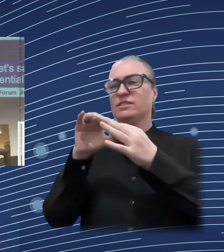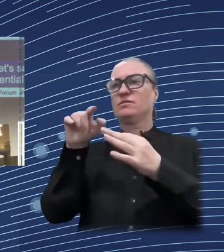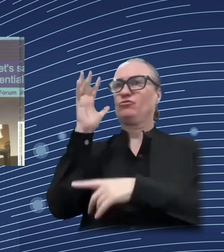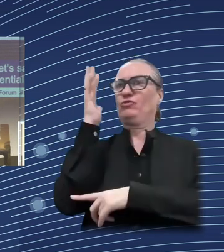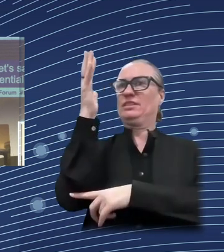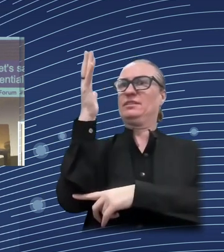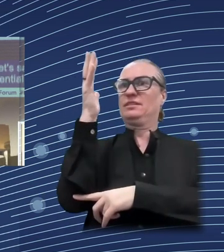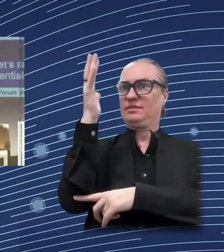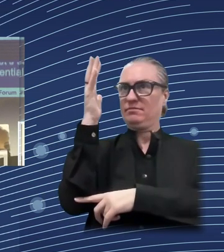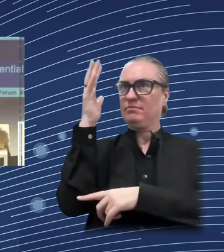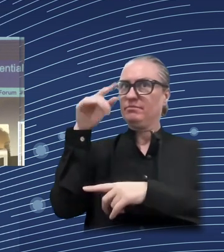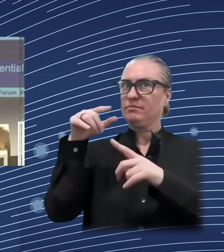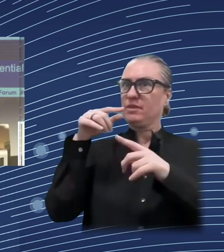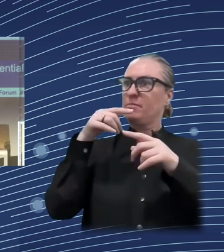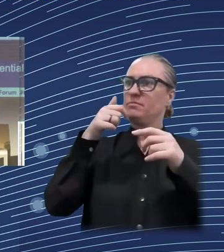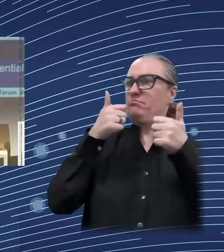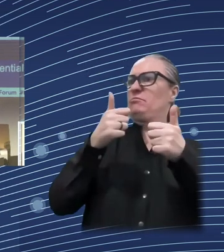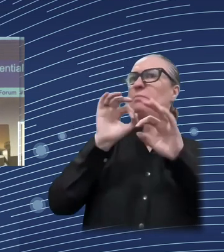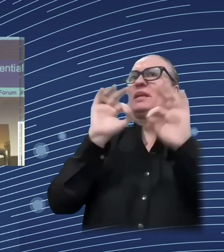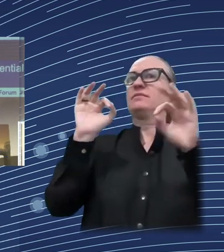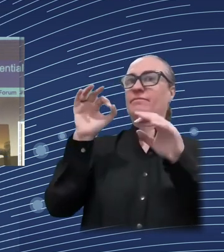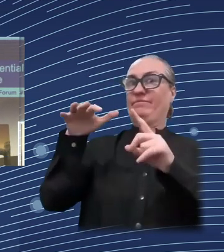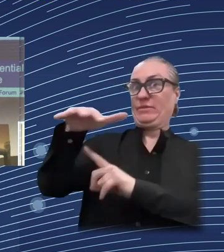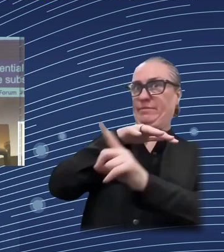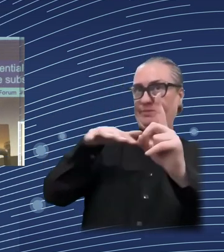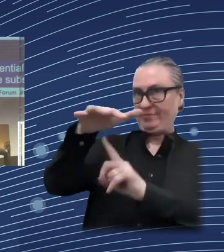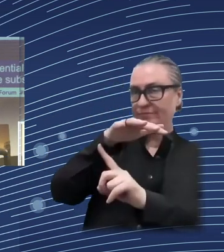subsidizing renovation of dwellings. Okay.